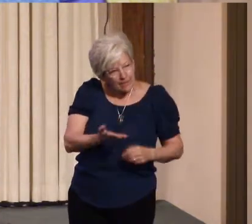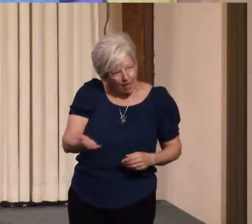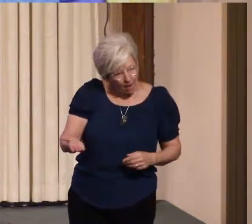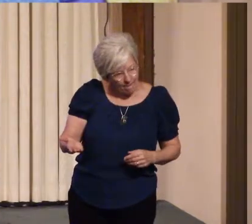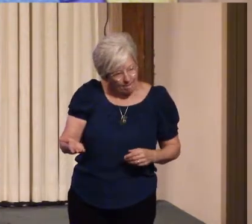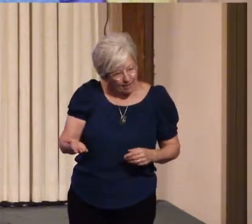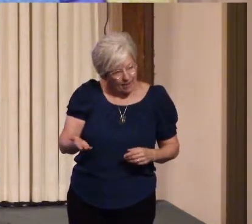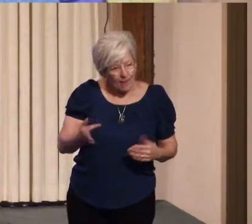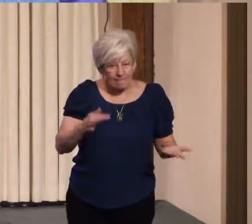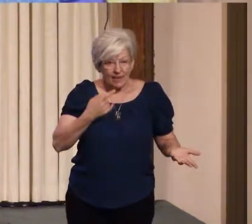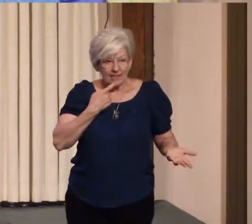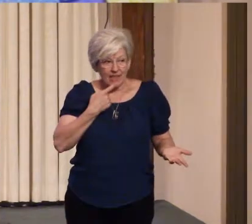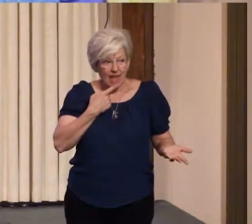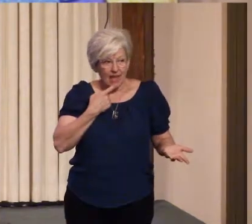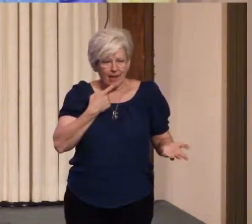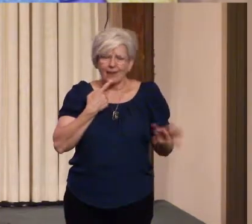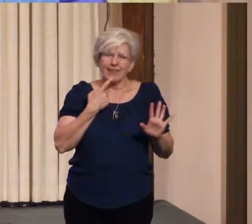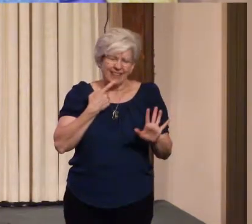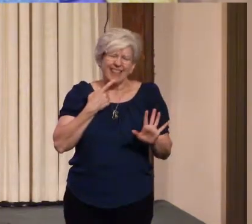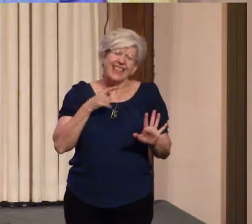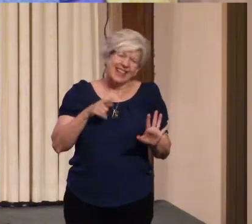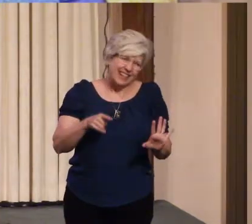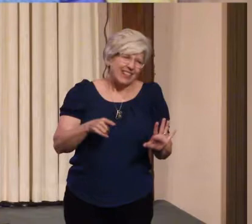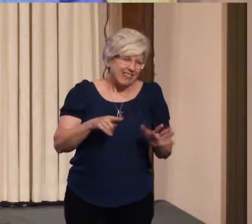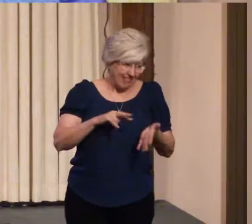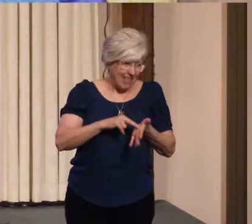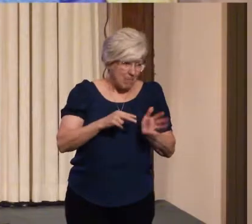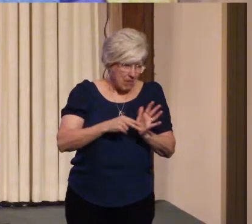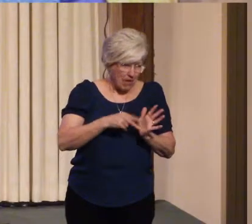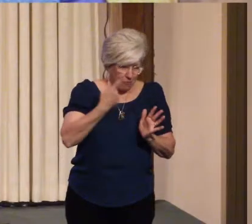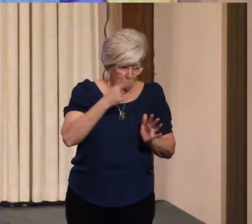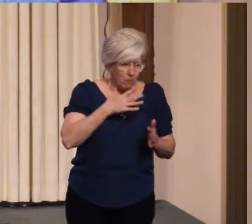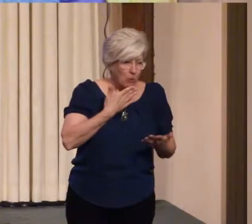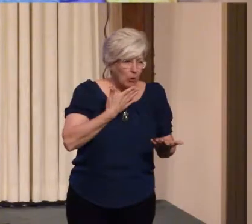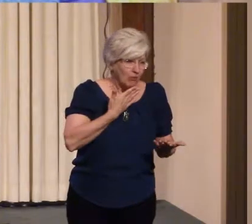saying that they meant it for ill but God meant it for good